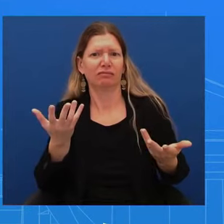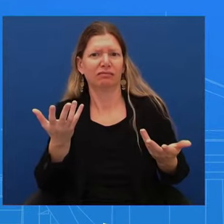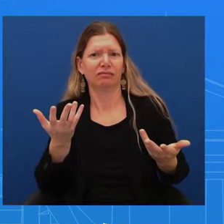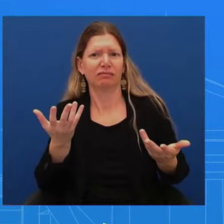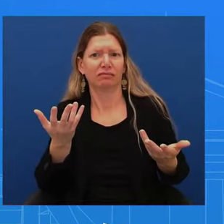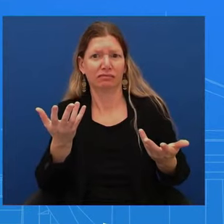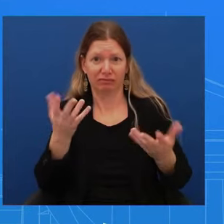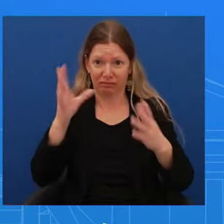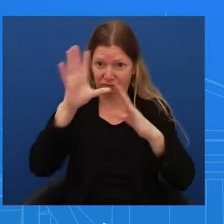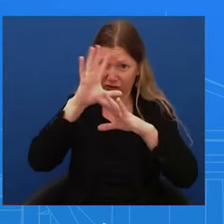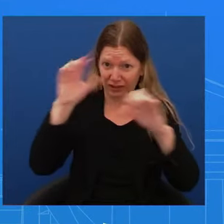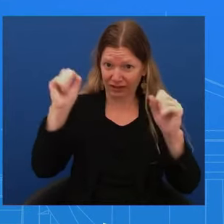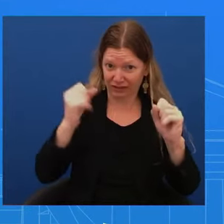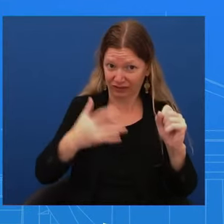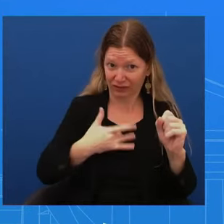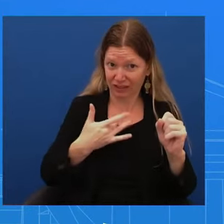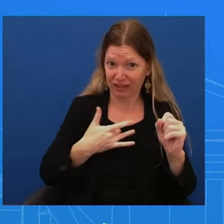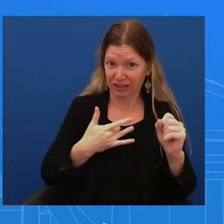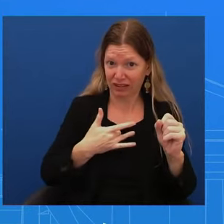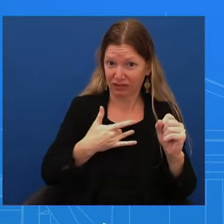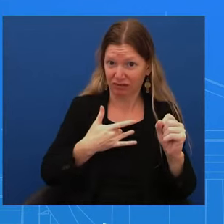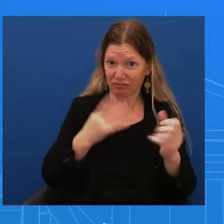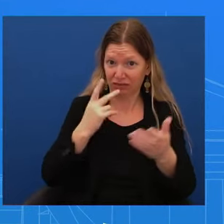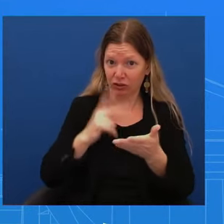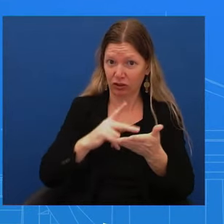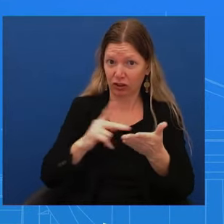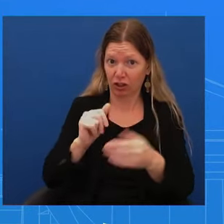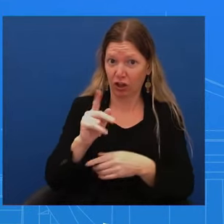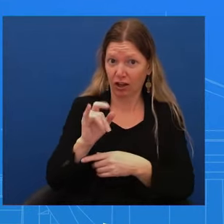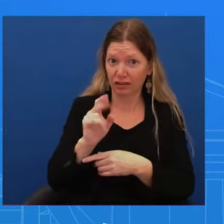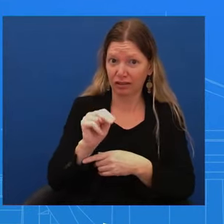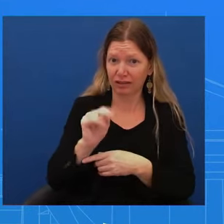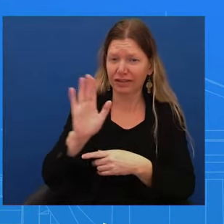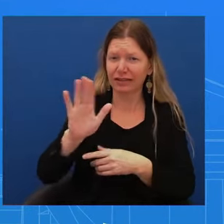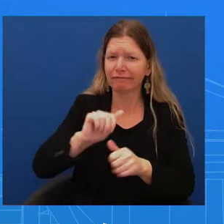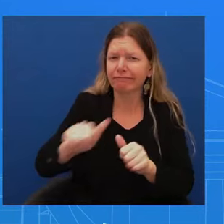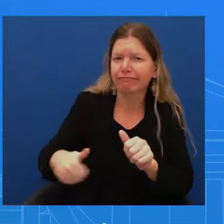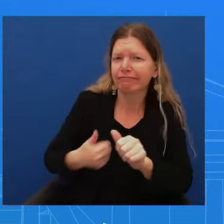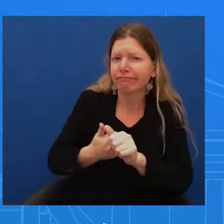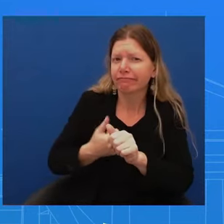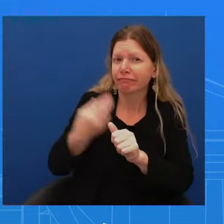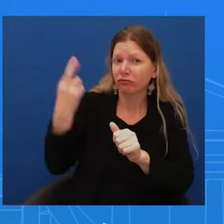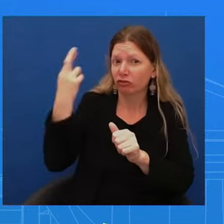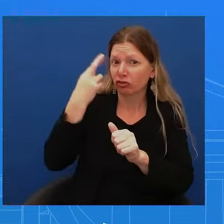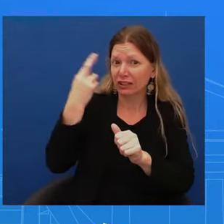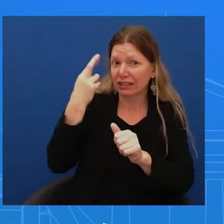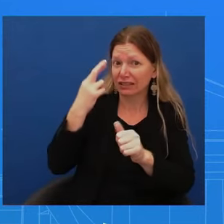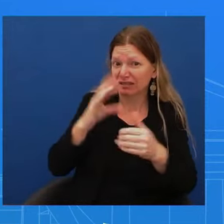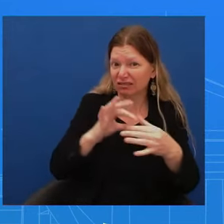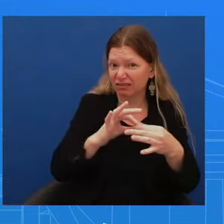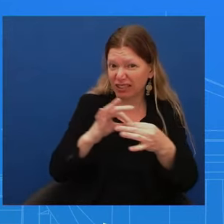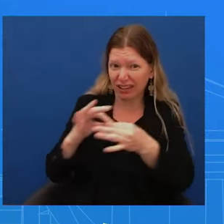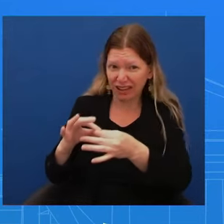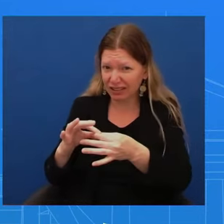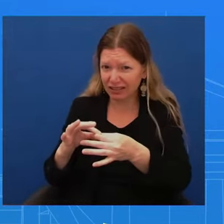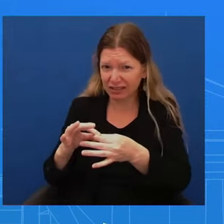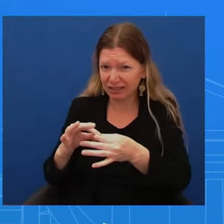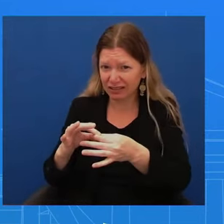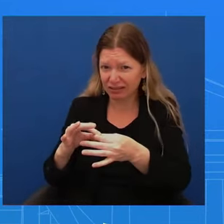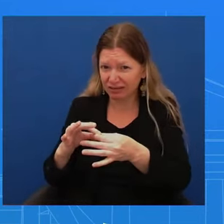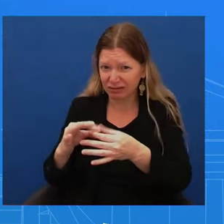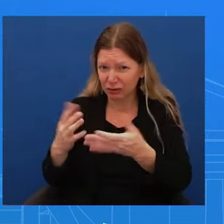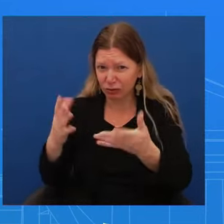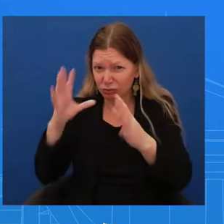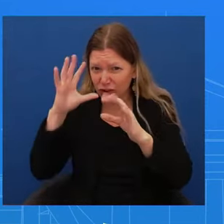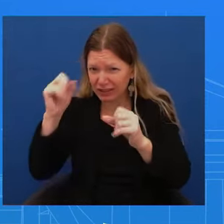is irrelevant to the president's estimation of him in this incident? What I will say is, and we have said this many times,